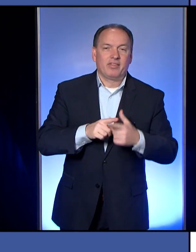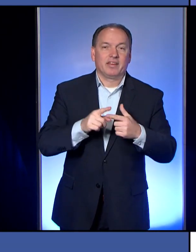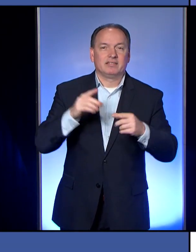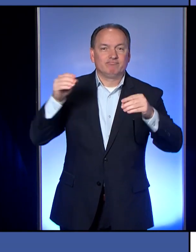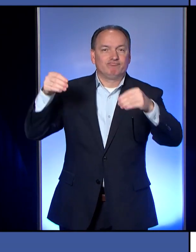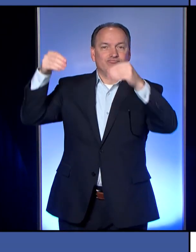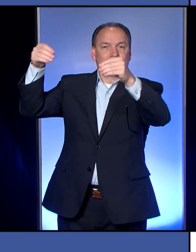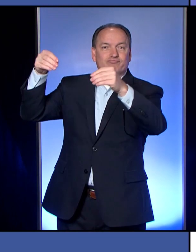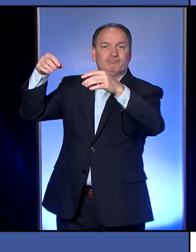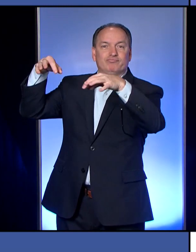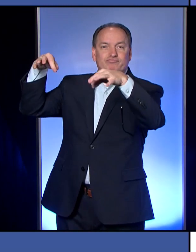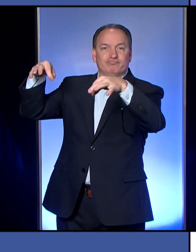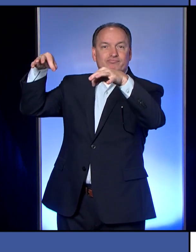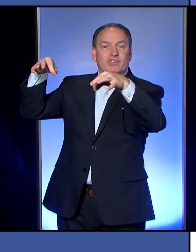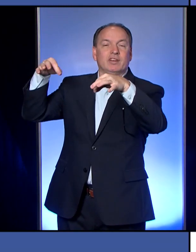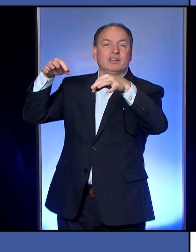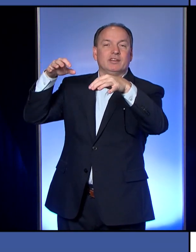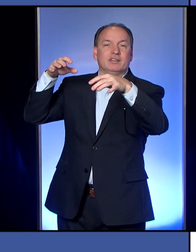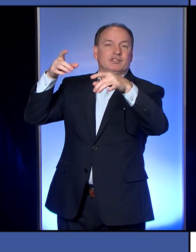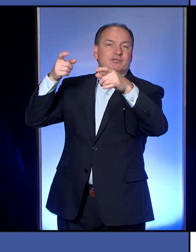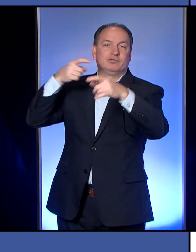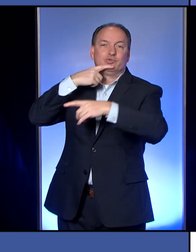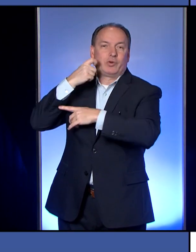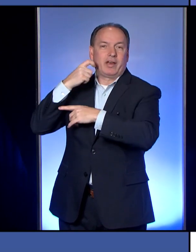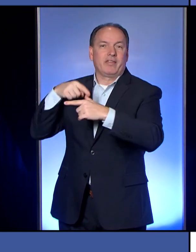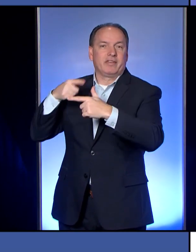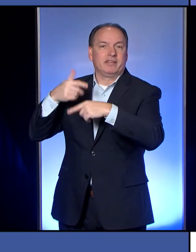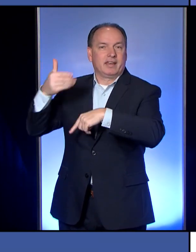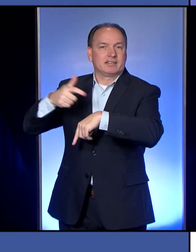it up to dry and it'll be ready to go the next time you're going out the door.